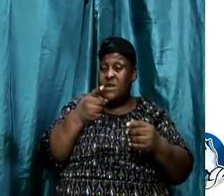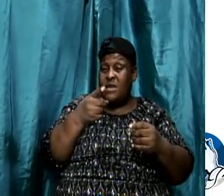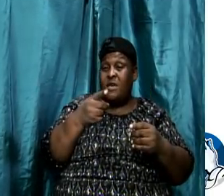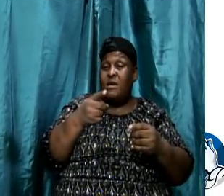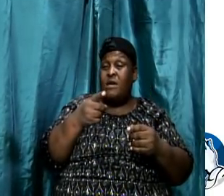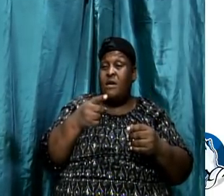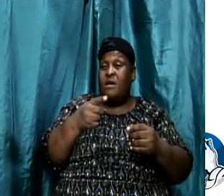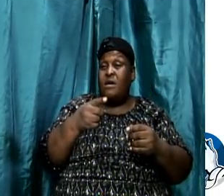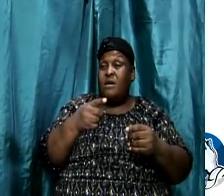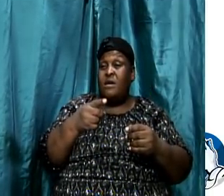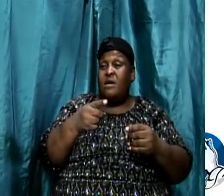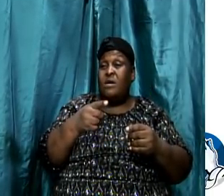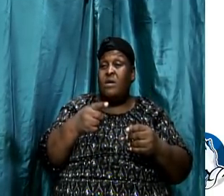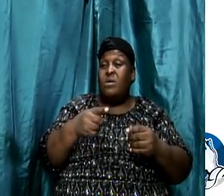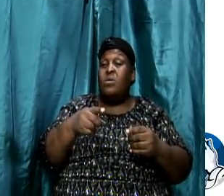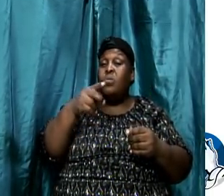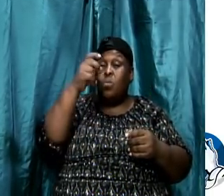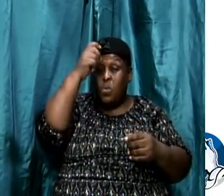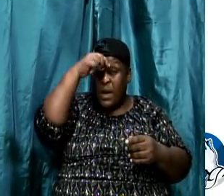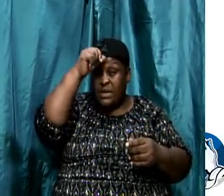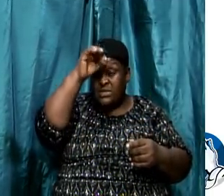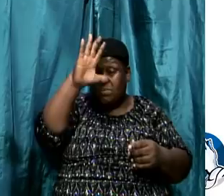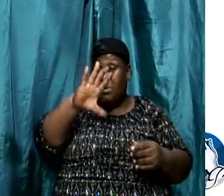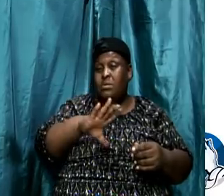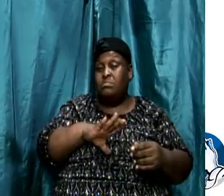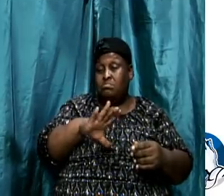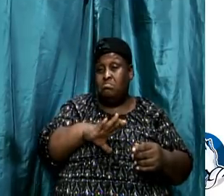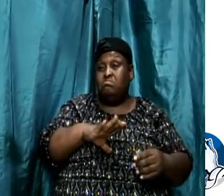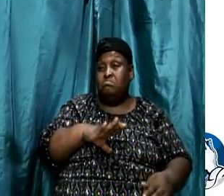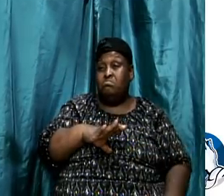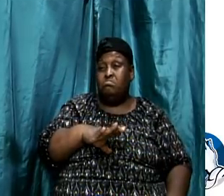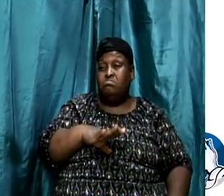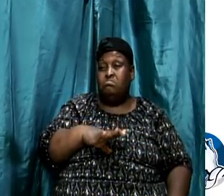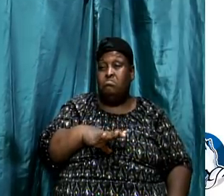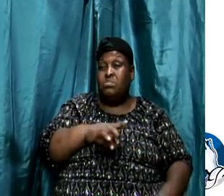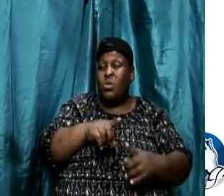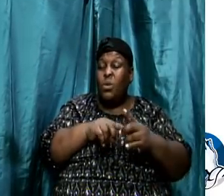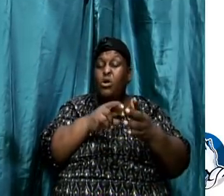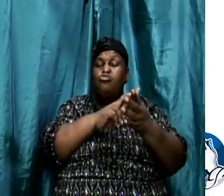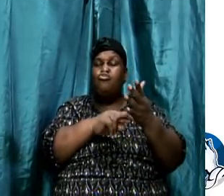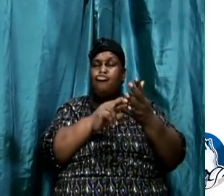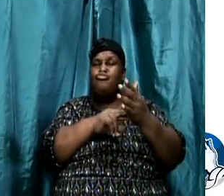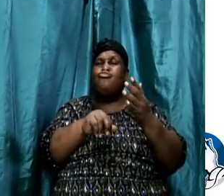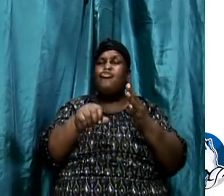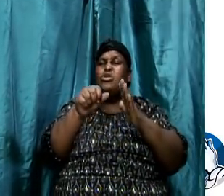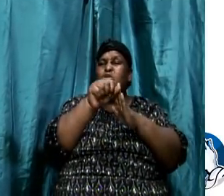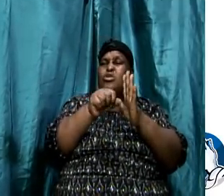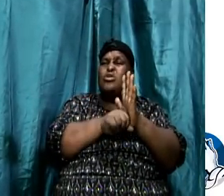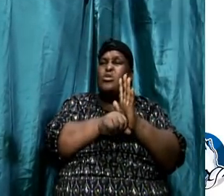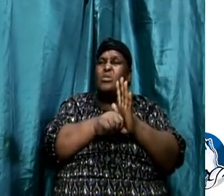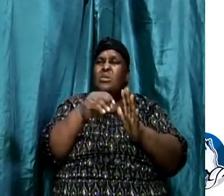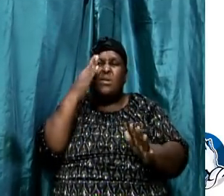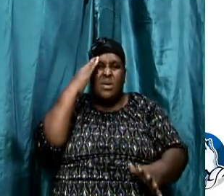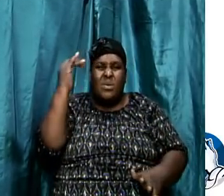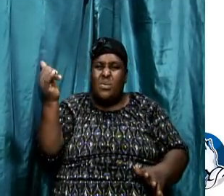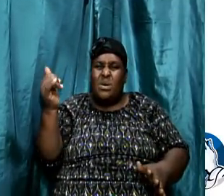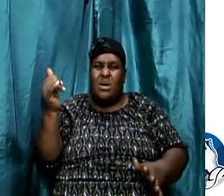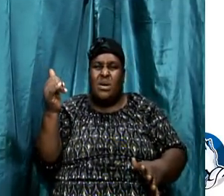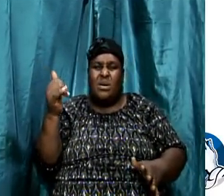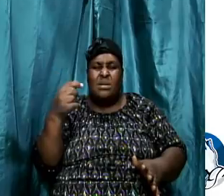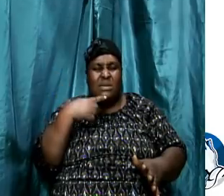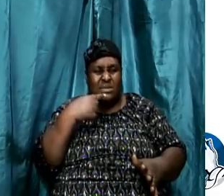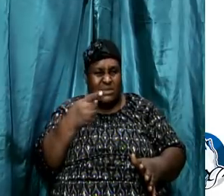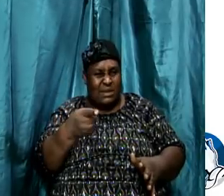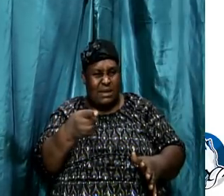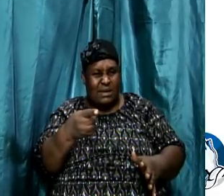say wise men? It says wise men. And when we read the scripture, what am I assuming this text says that it does not